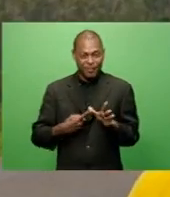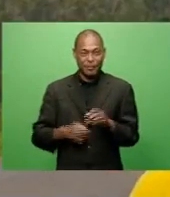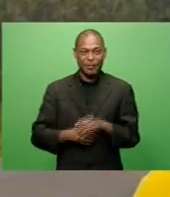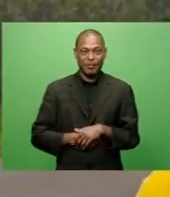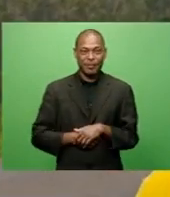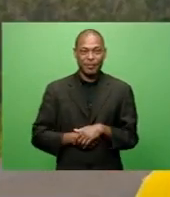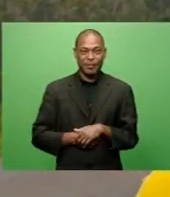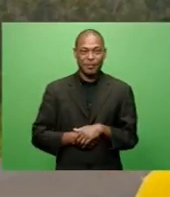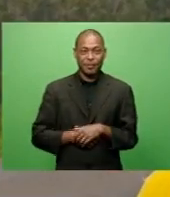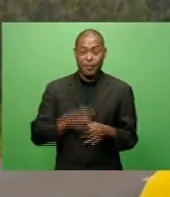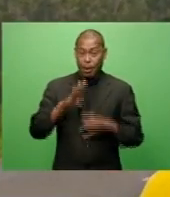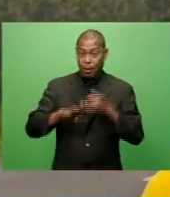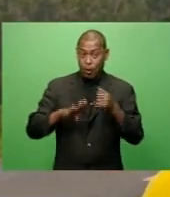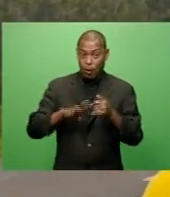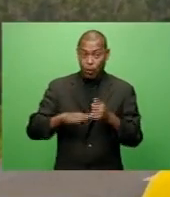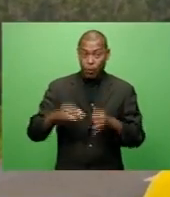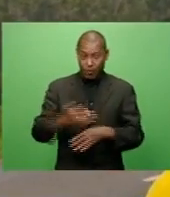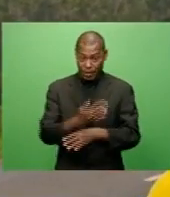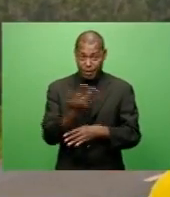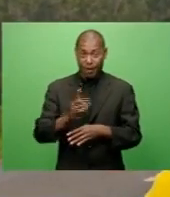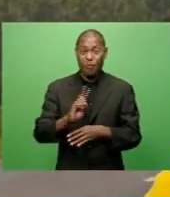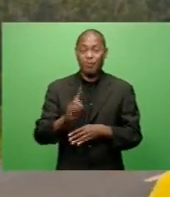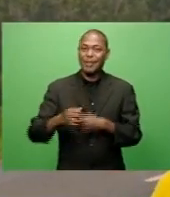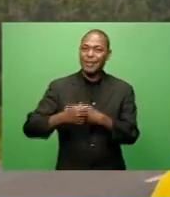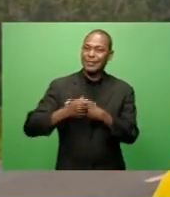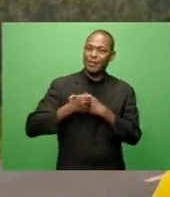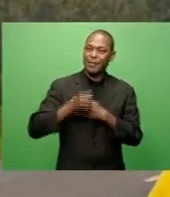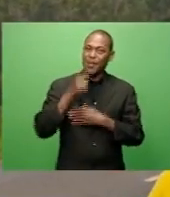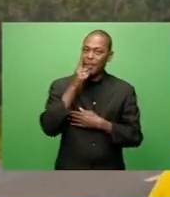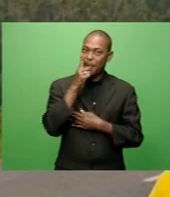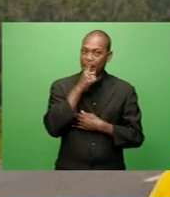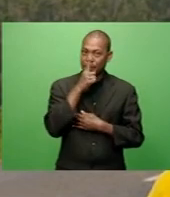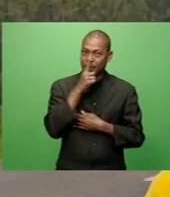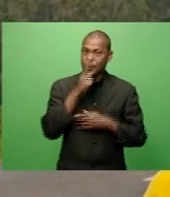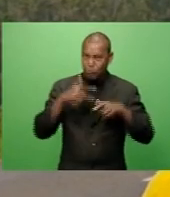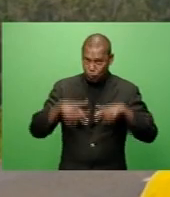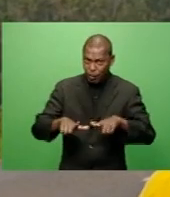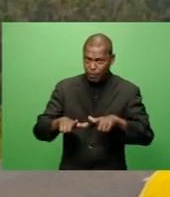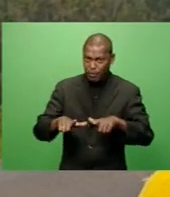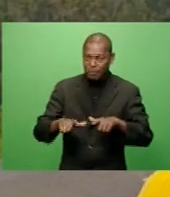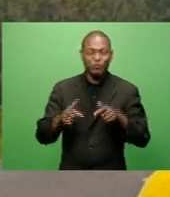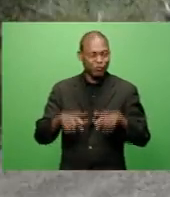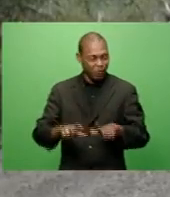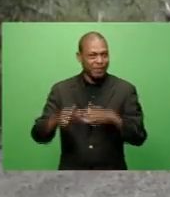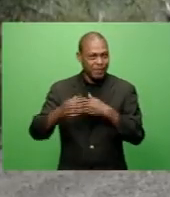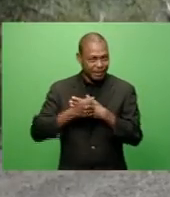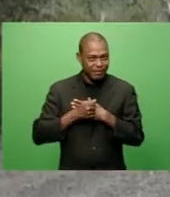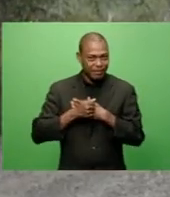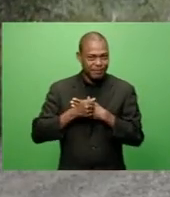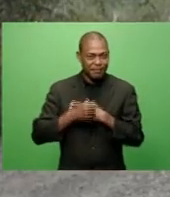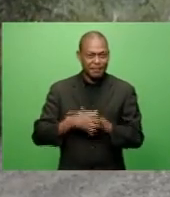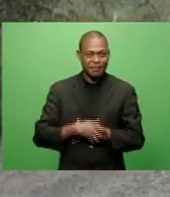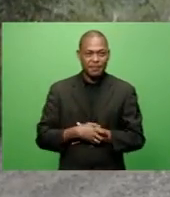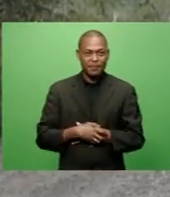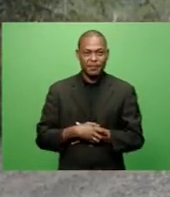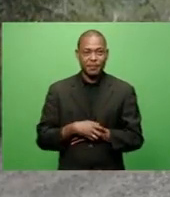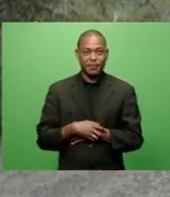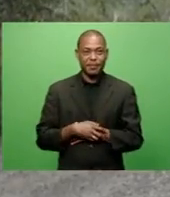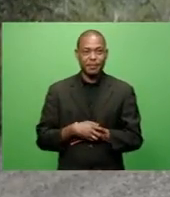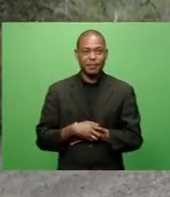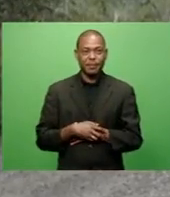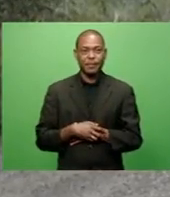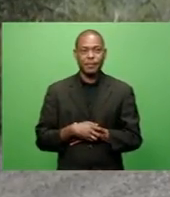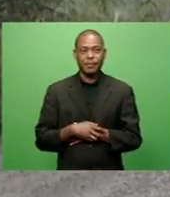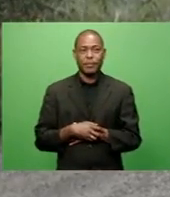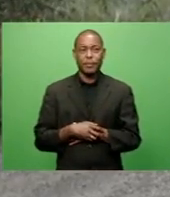the end of the day, the most important thing is the safety of people. We need people to travel, but make sure that they travel safely. Only vehicles less